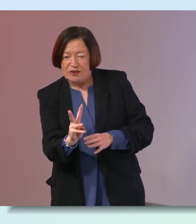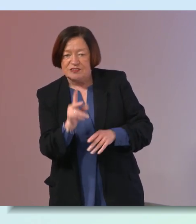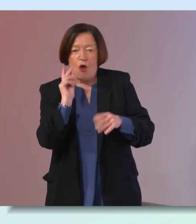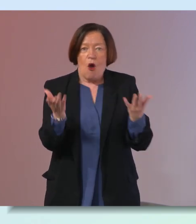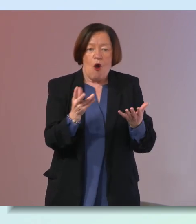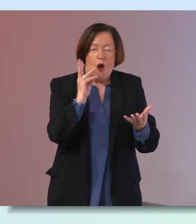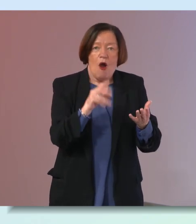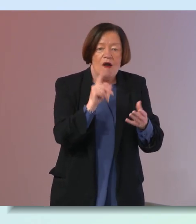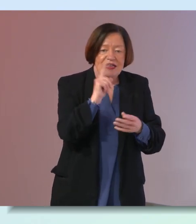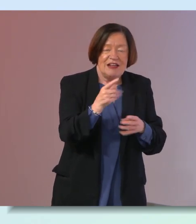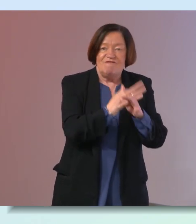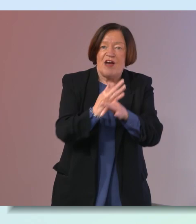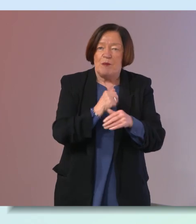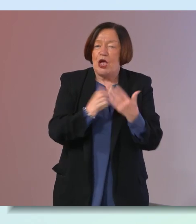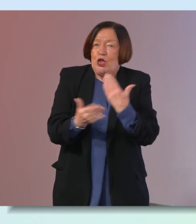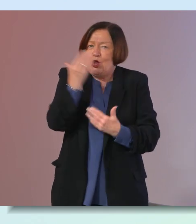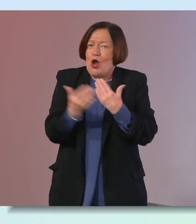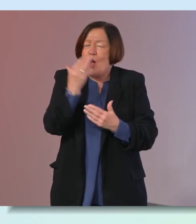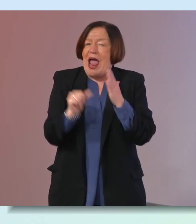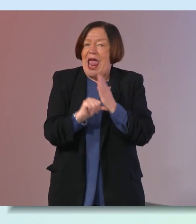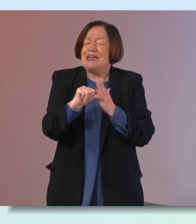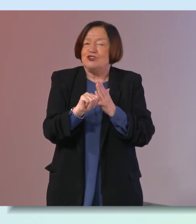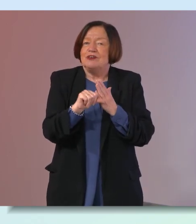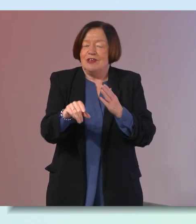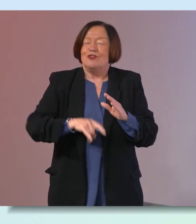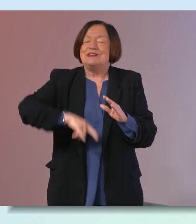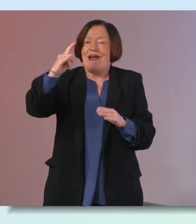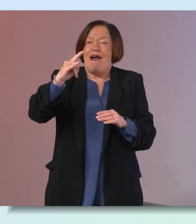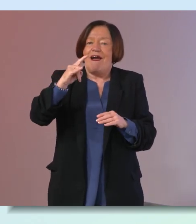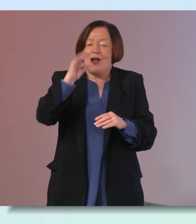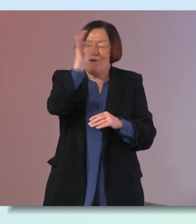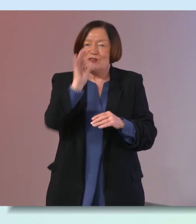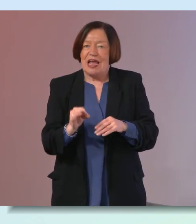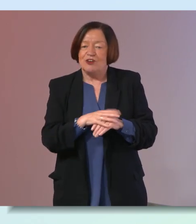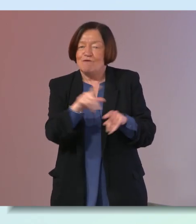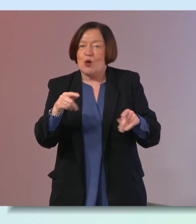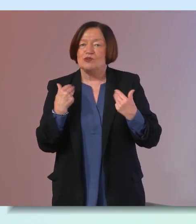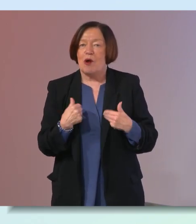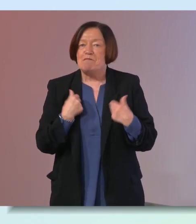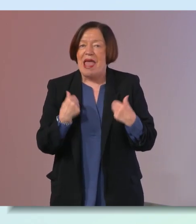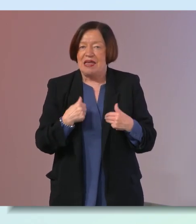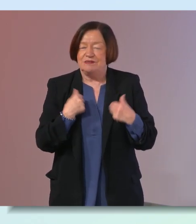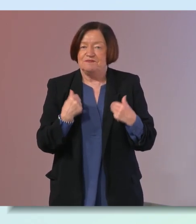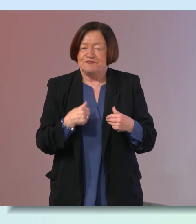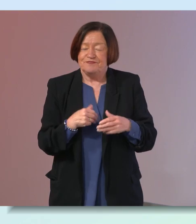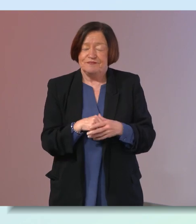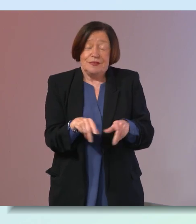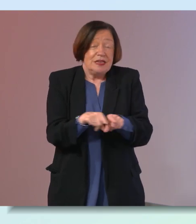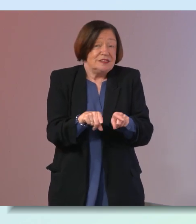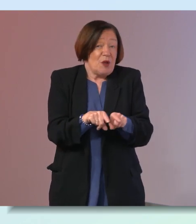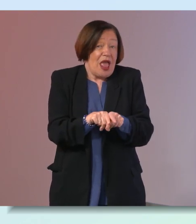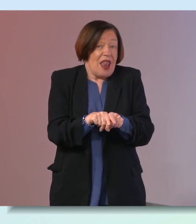family and at a very young age there there's a higher proportion of those that are men and as well